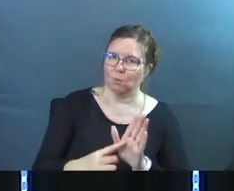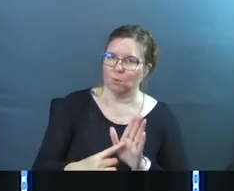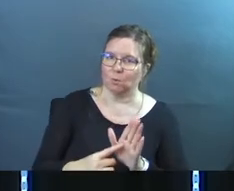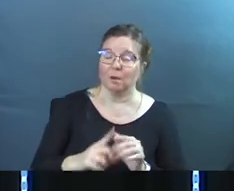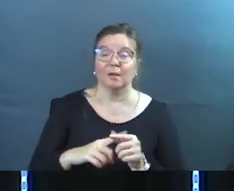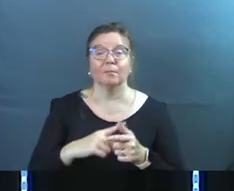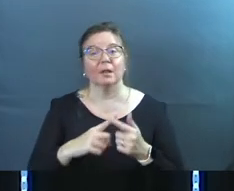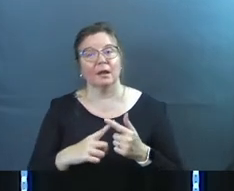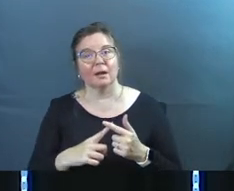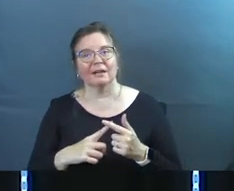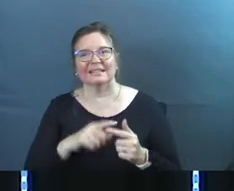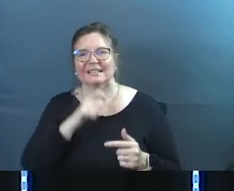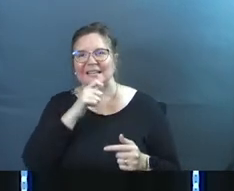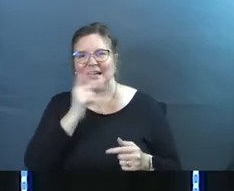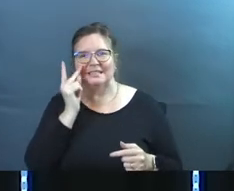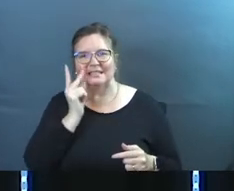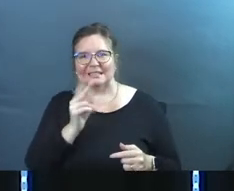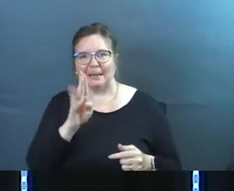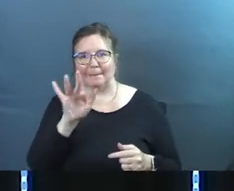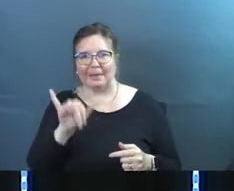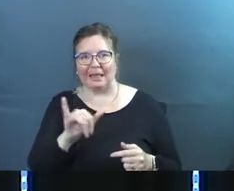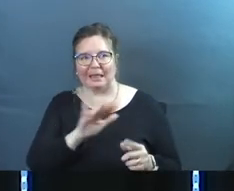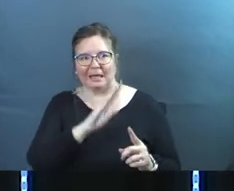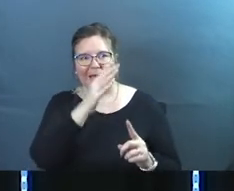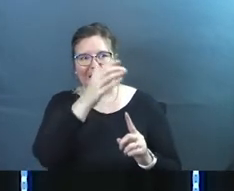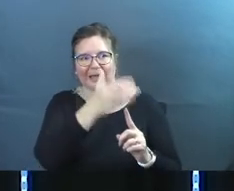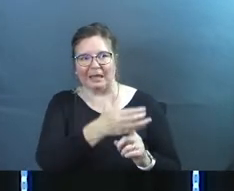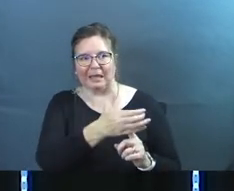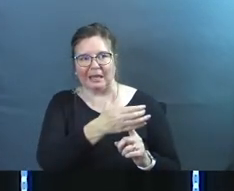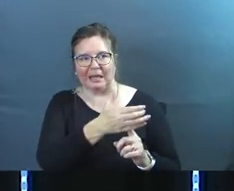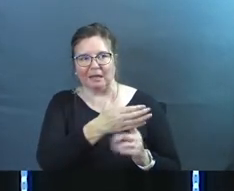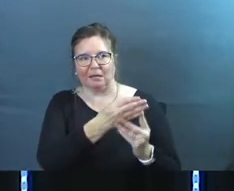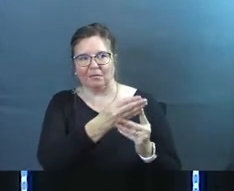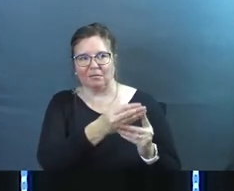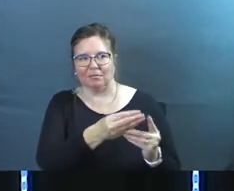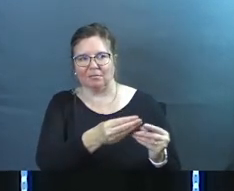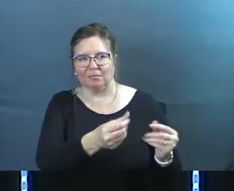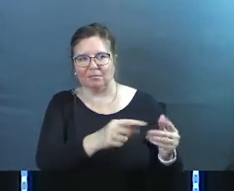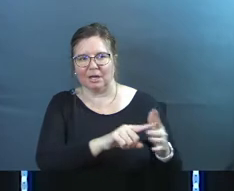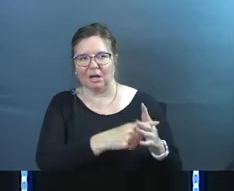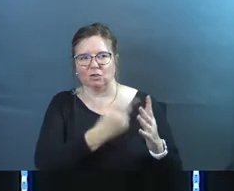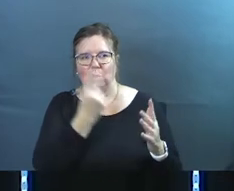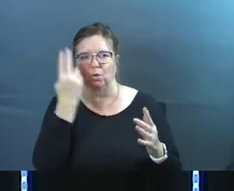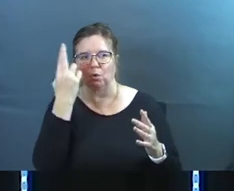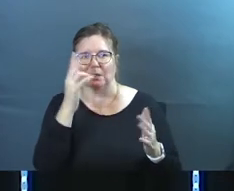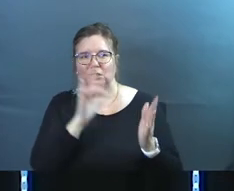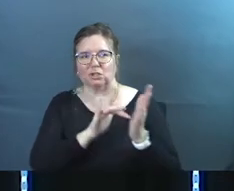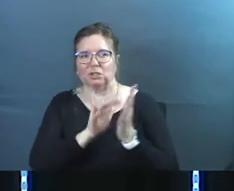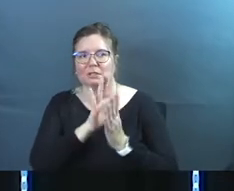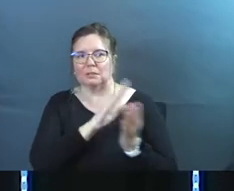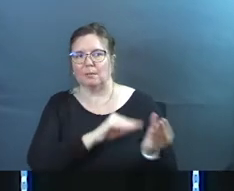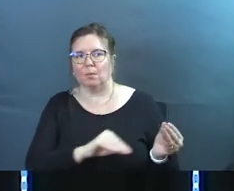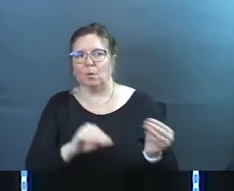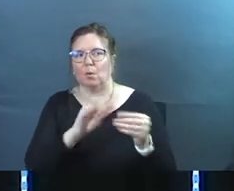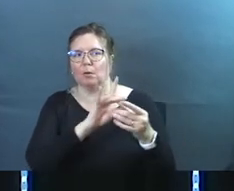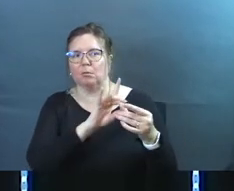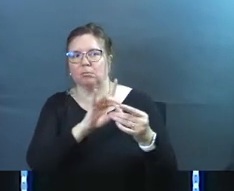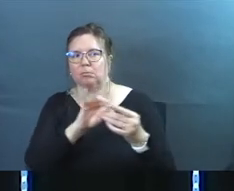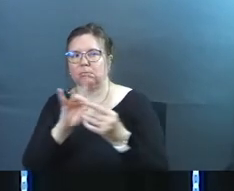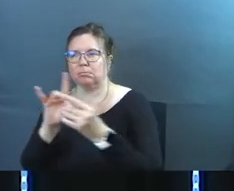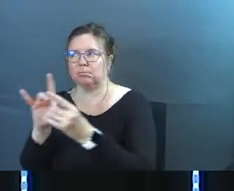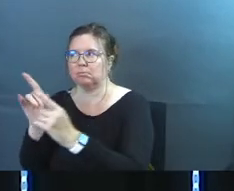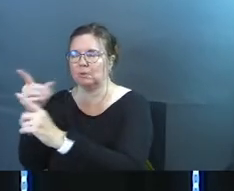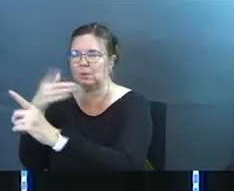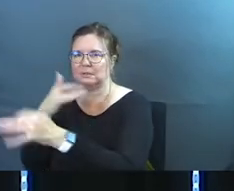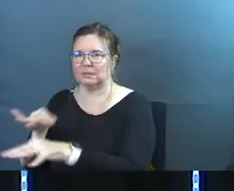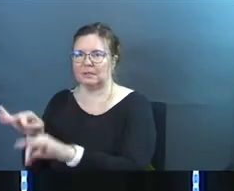but I start to not see Billy as much anymore. I start to realize it's Jesus that's